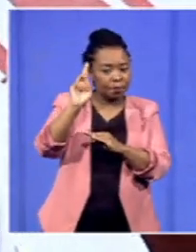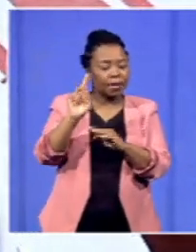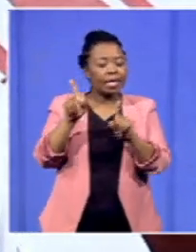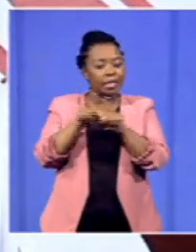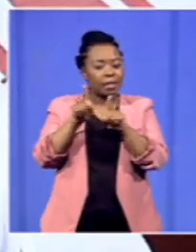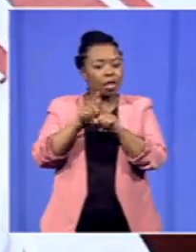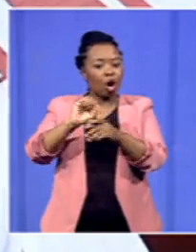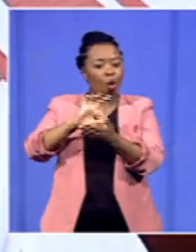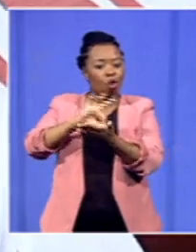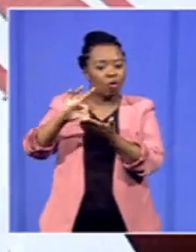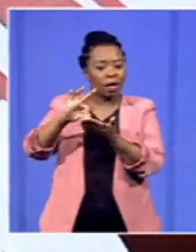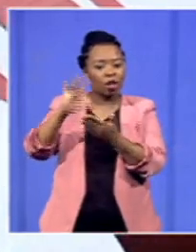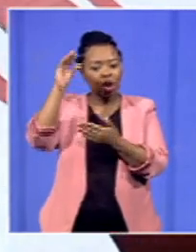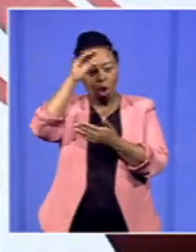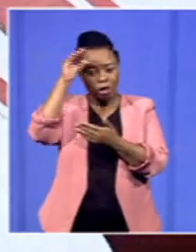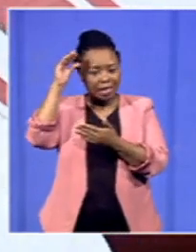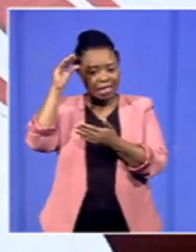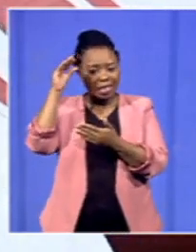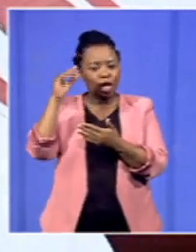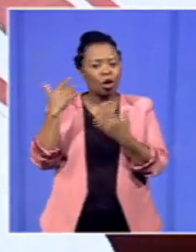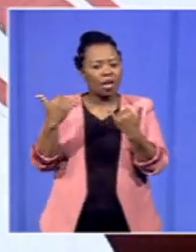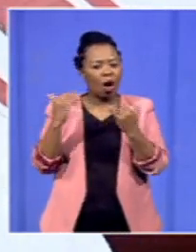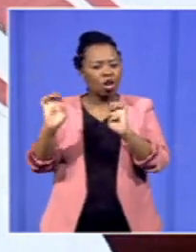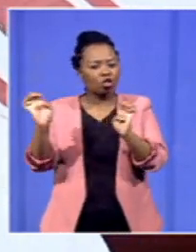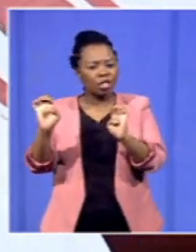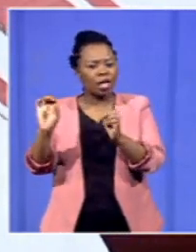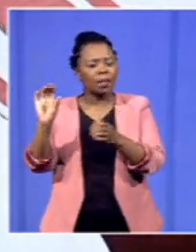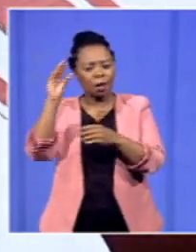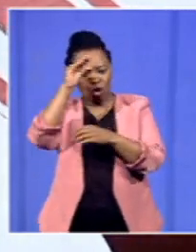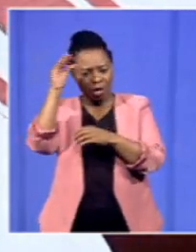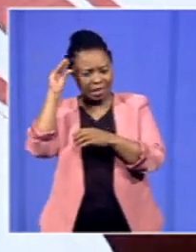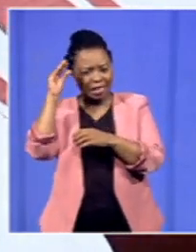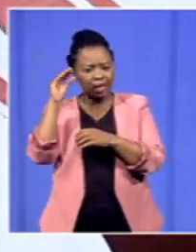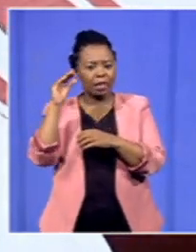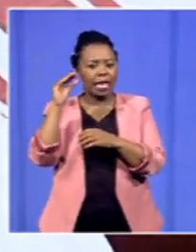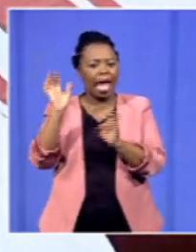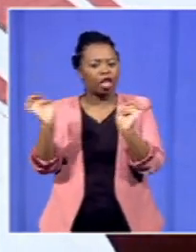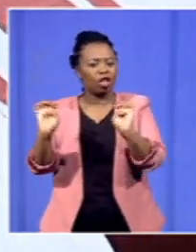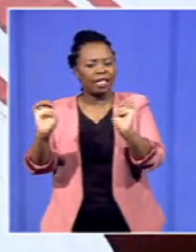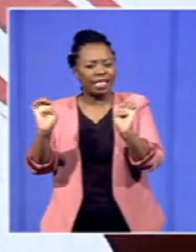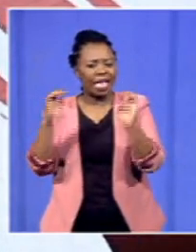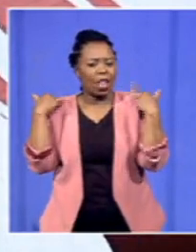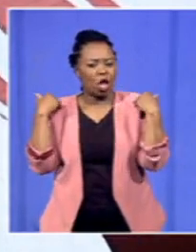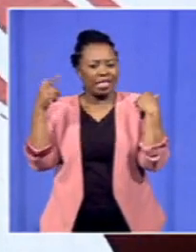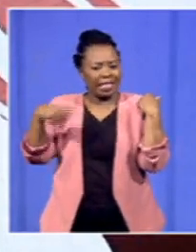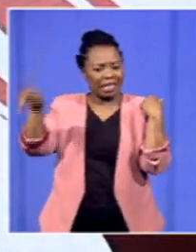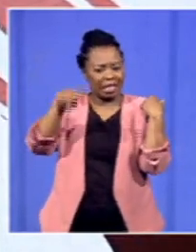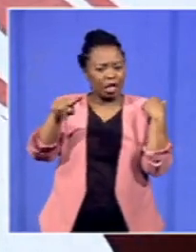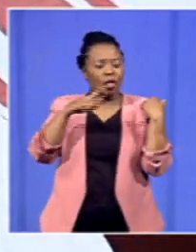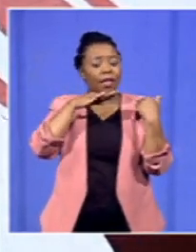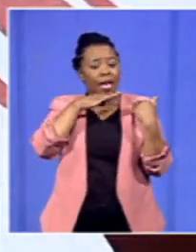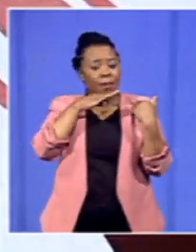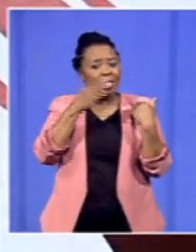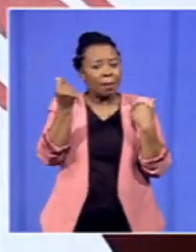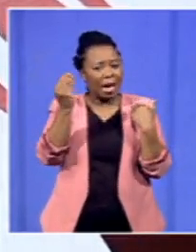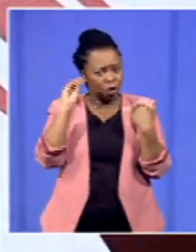has been spending more money on HNC nursing. Now if the department can afford to get HNC nurses in there it means then there is money to pay